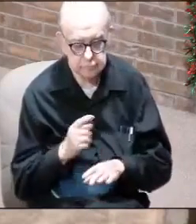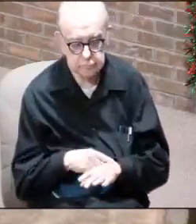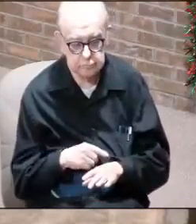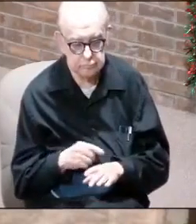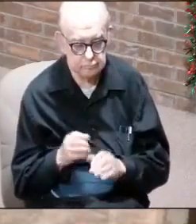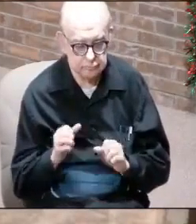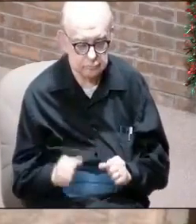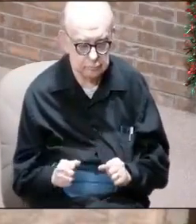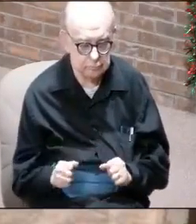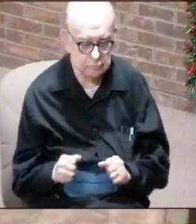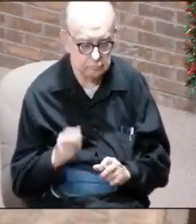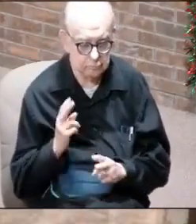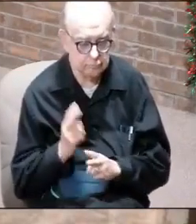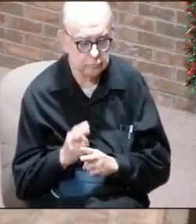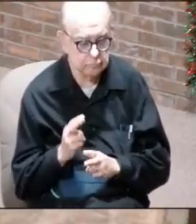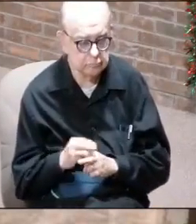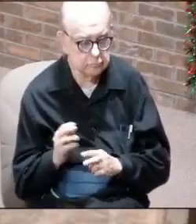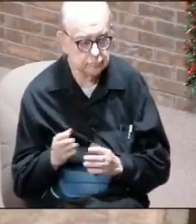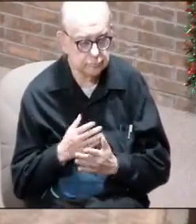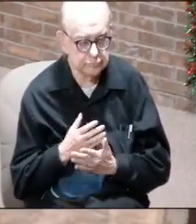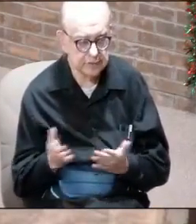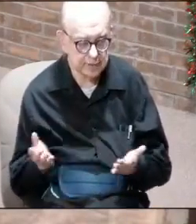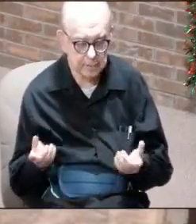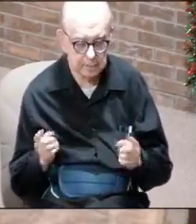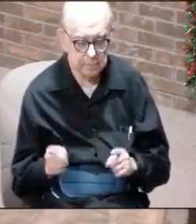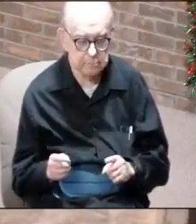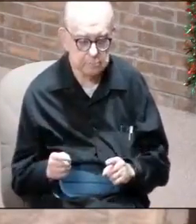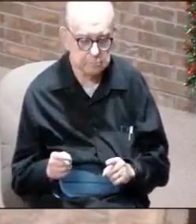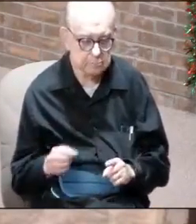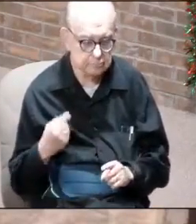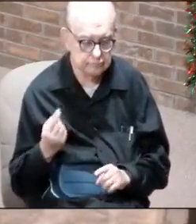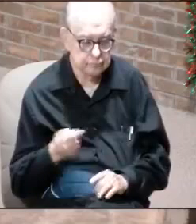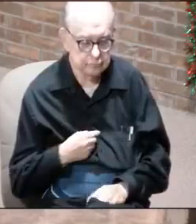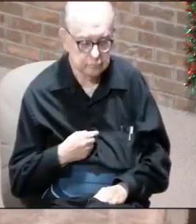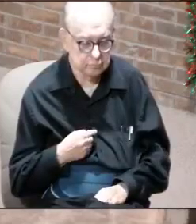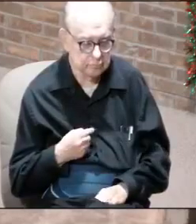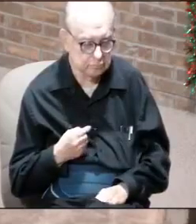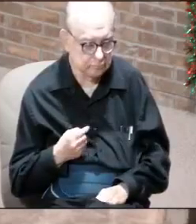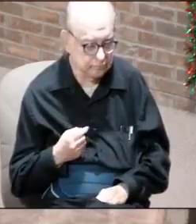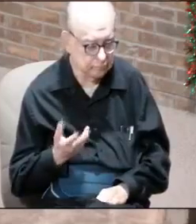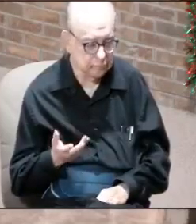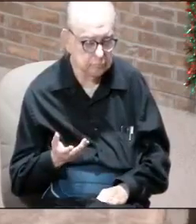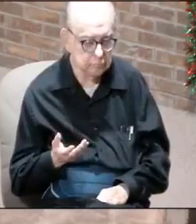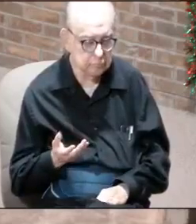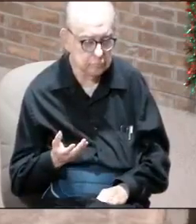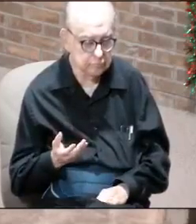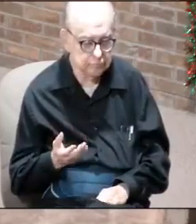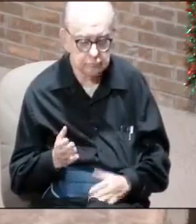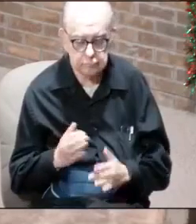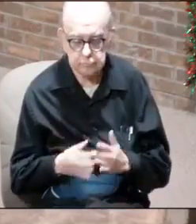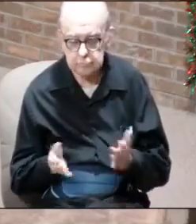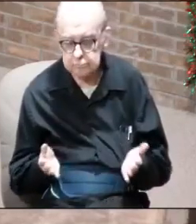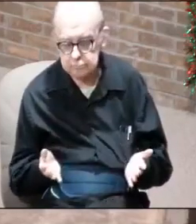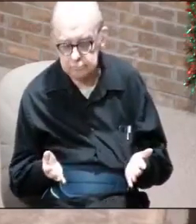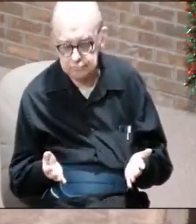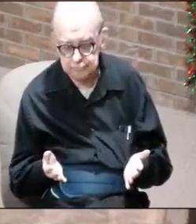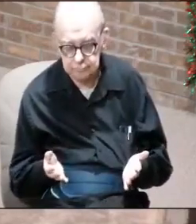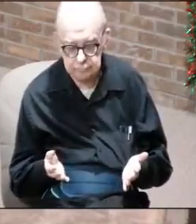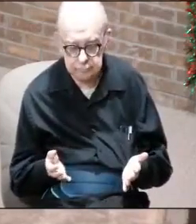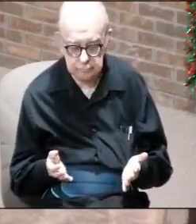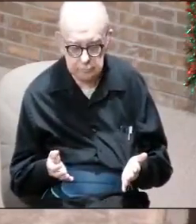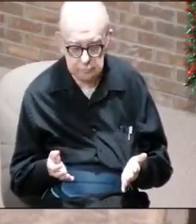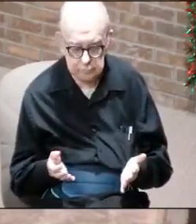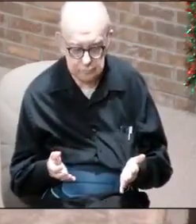time to be able to take care of some certain things so that we would not be privy or basically a product